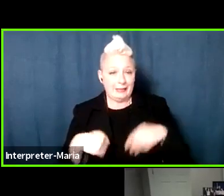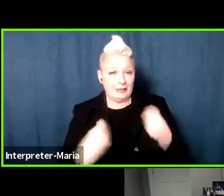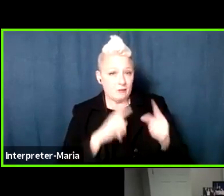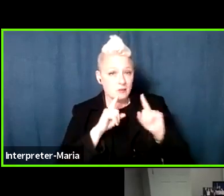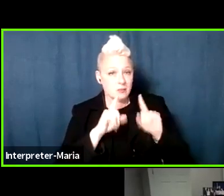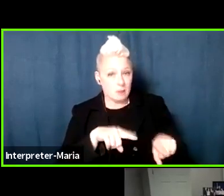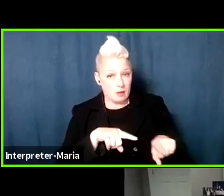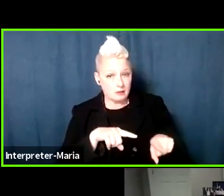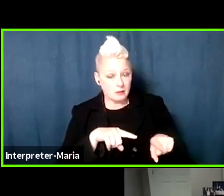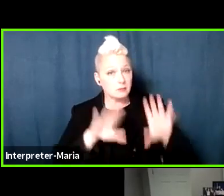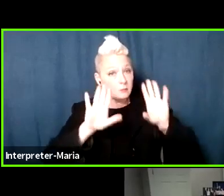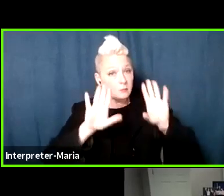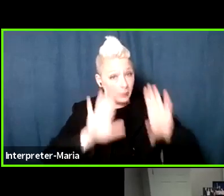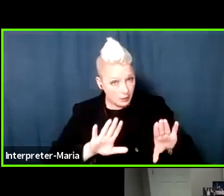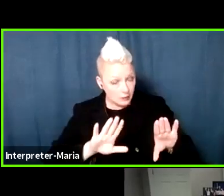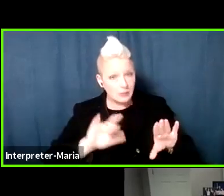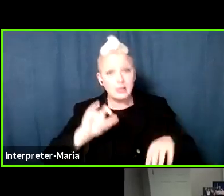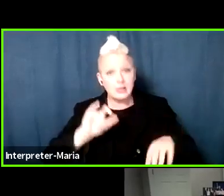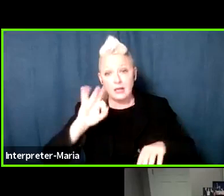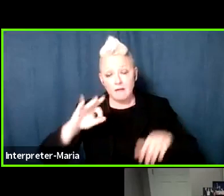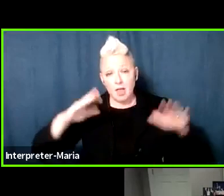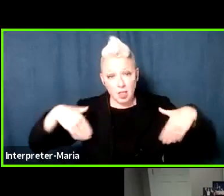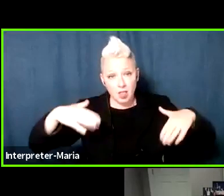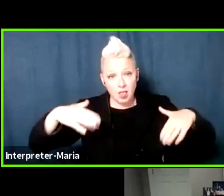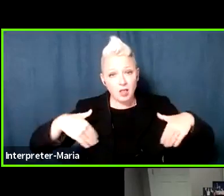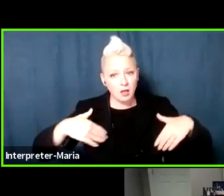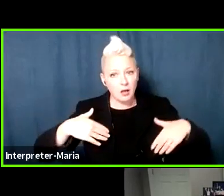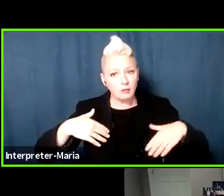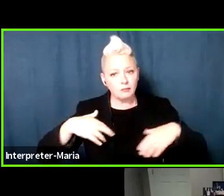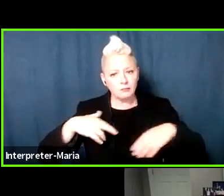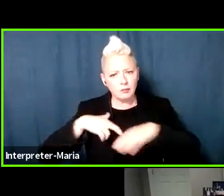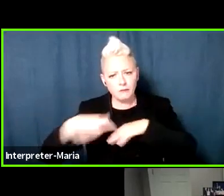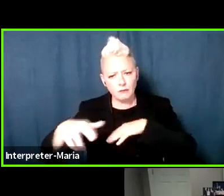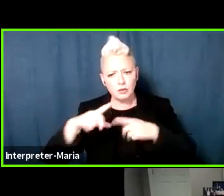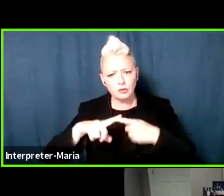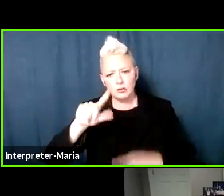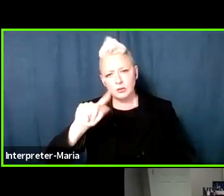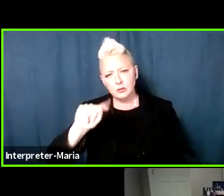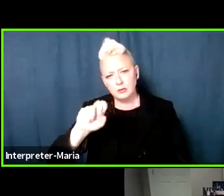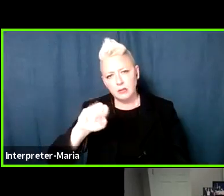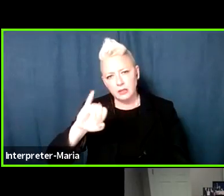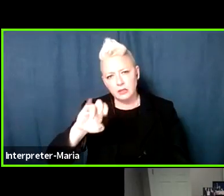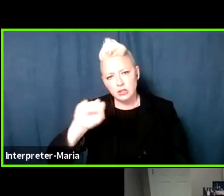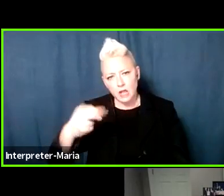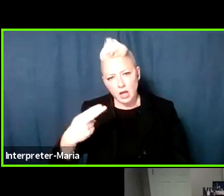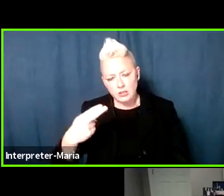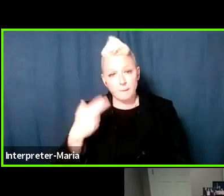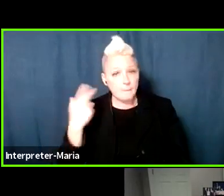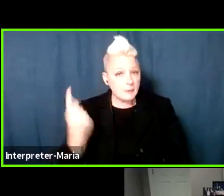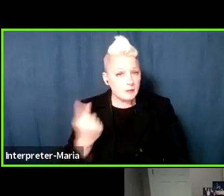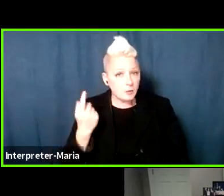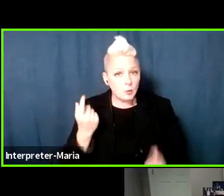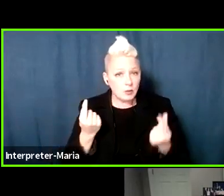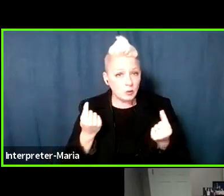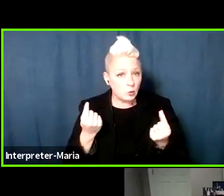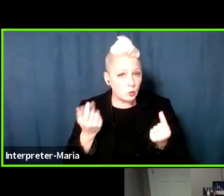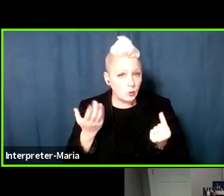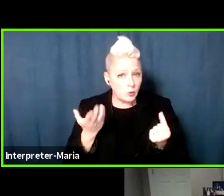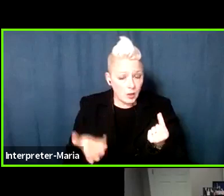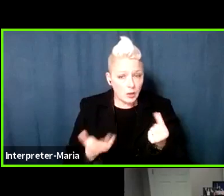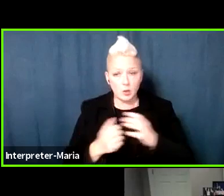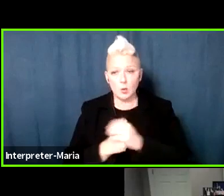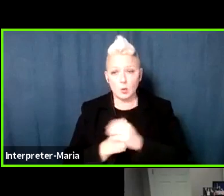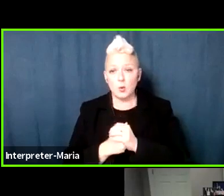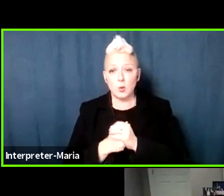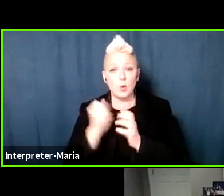that's when I would refer if it wasn't already to Tejash and say, you know, maybe there's something we can do here, or we would